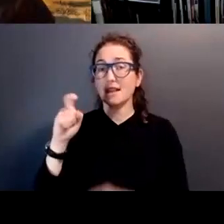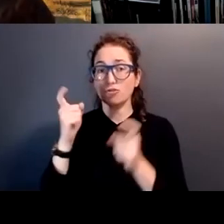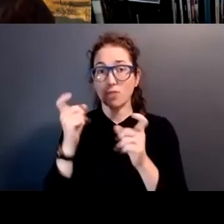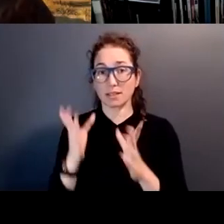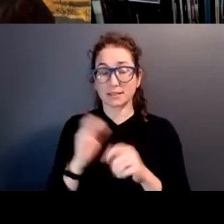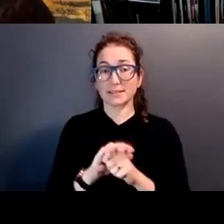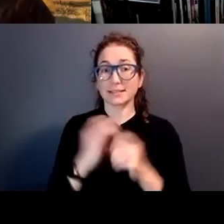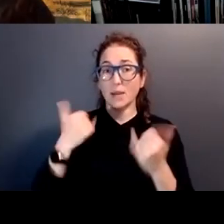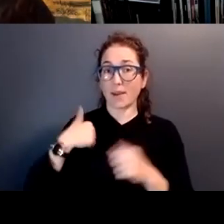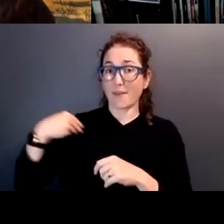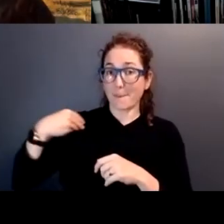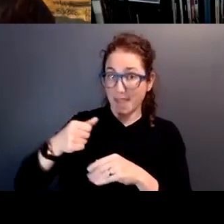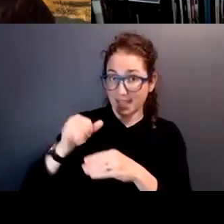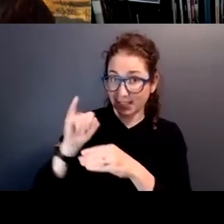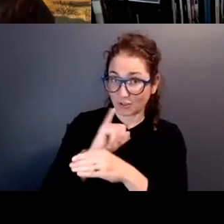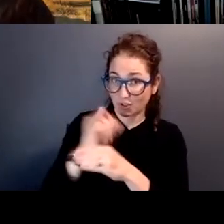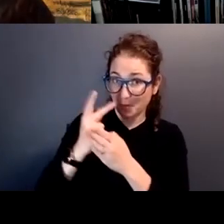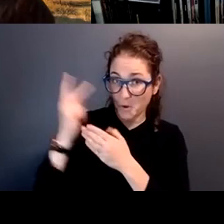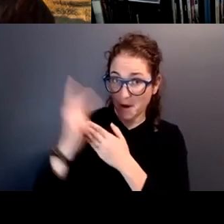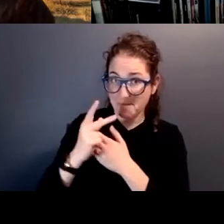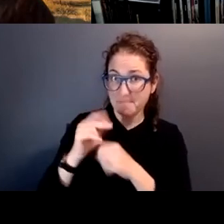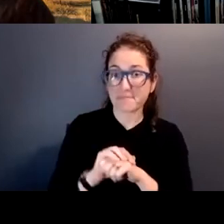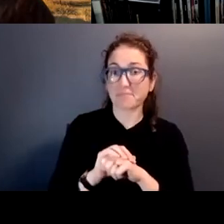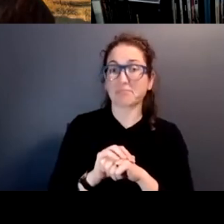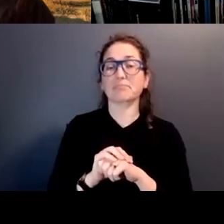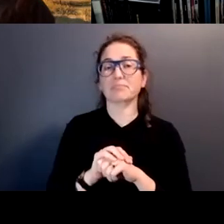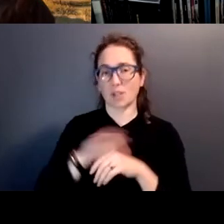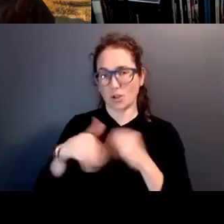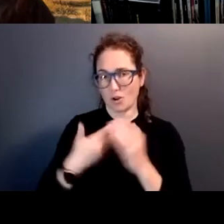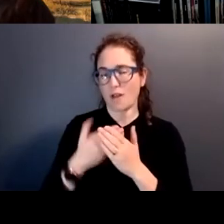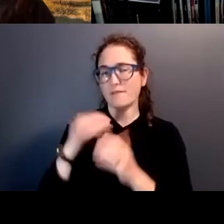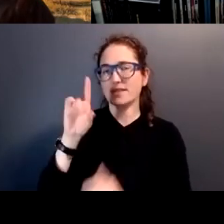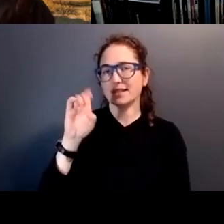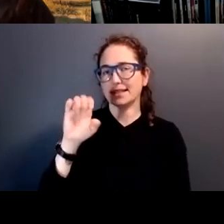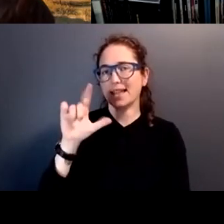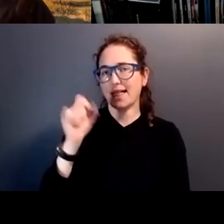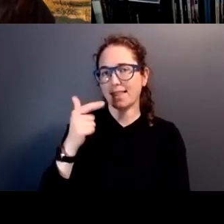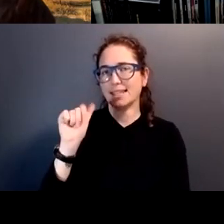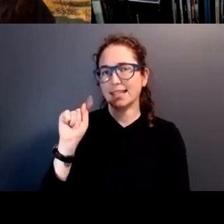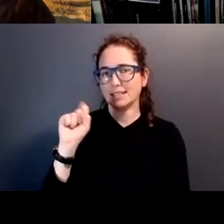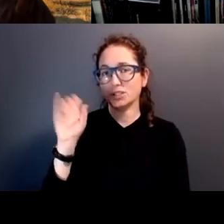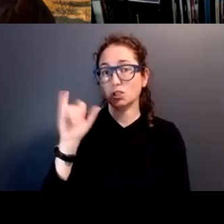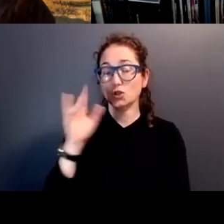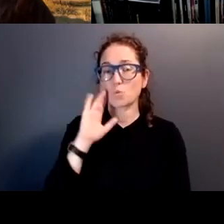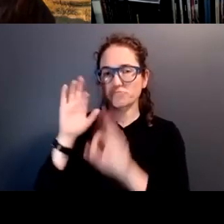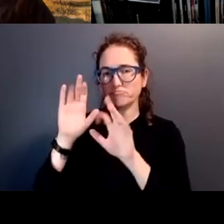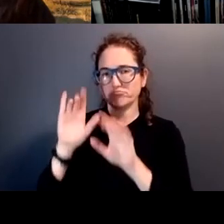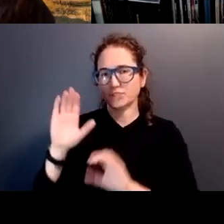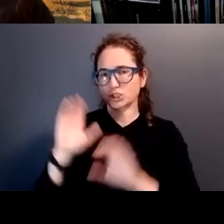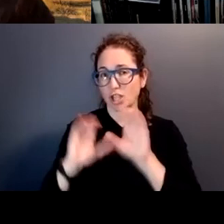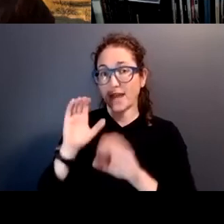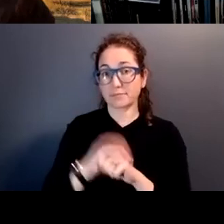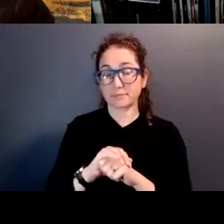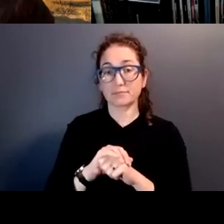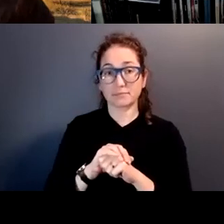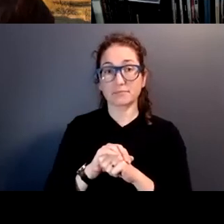paid internship program and of course delegates as well. Um, so we're going to put it in the chat. So if you do